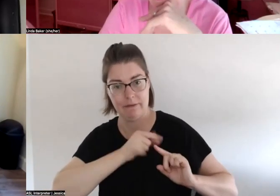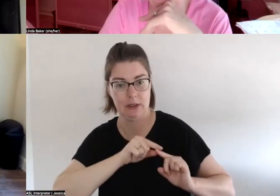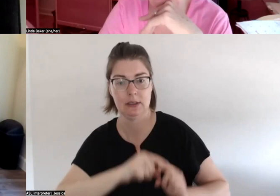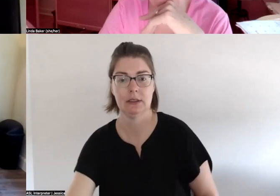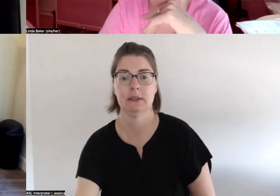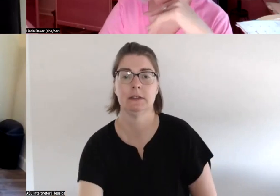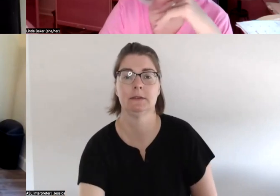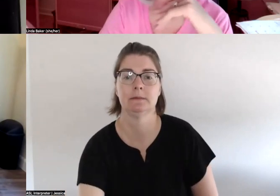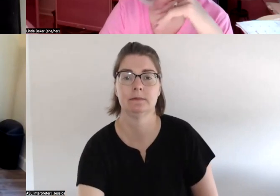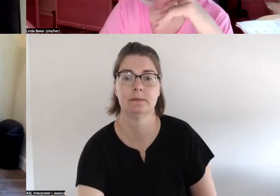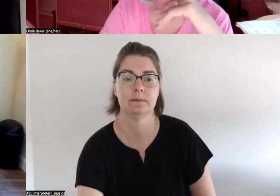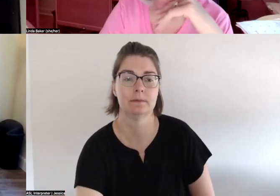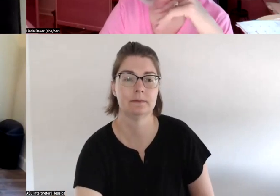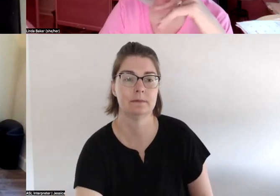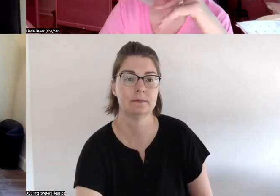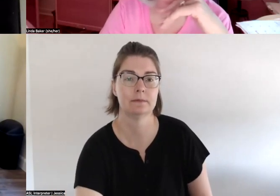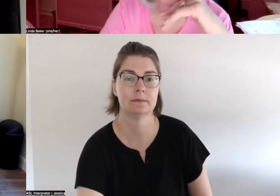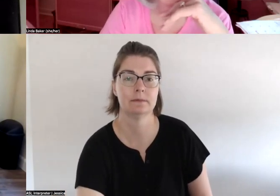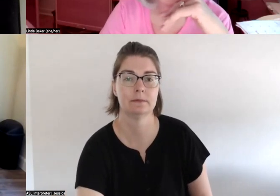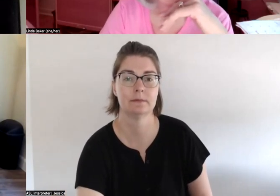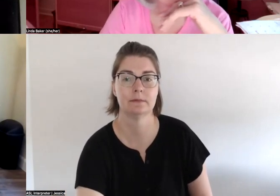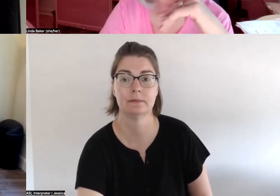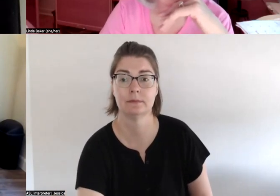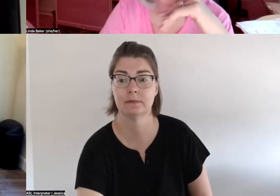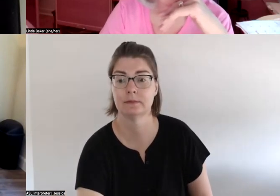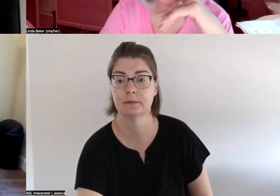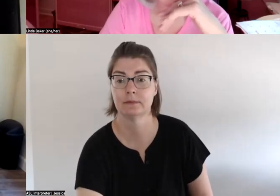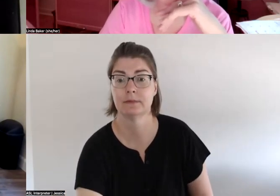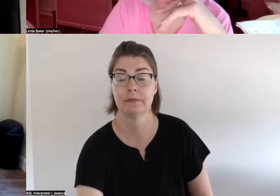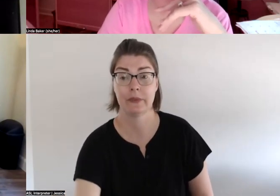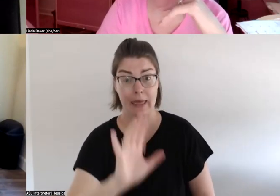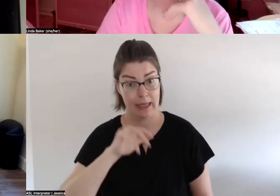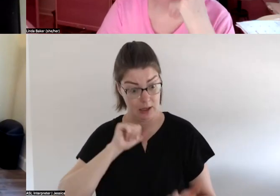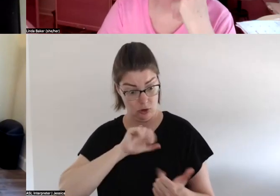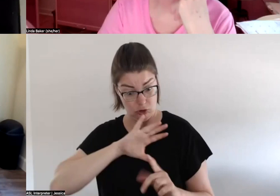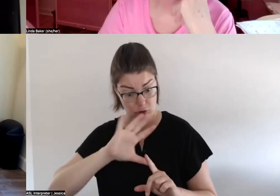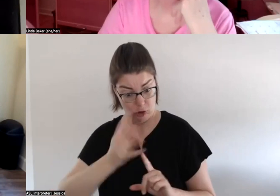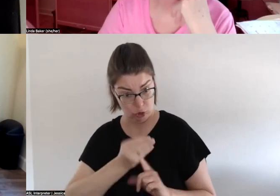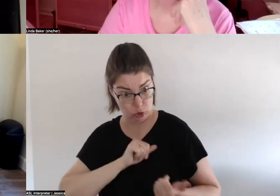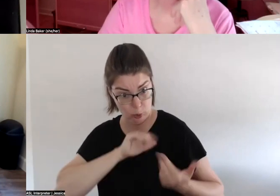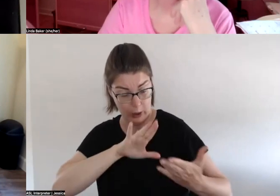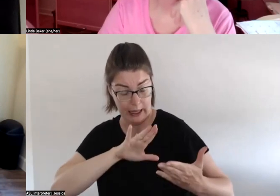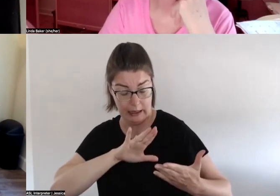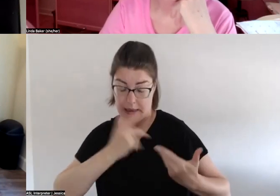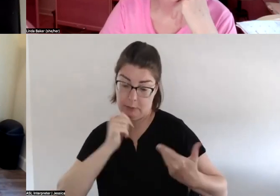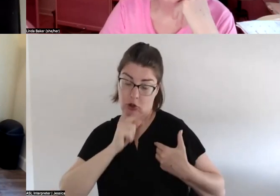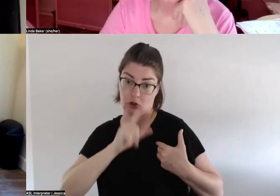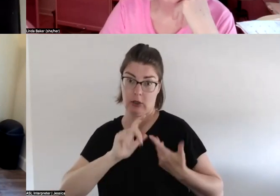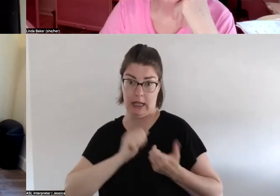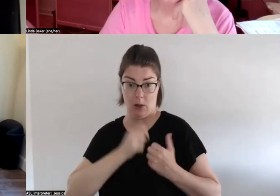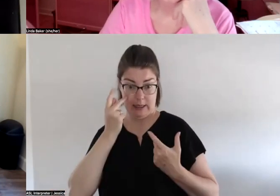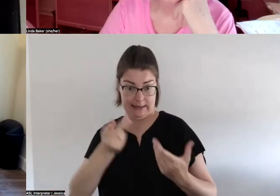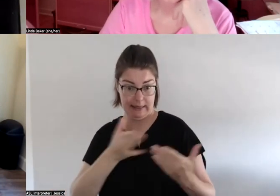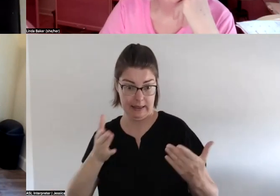i don't know if that's a cultural way there there are some things i don't know about uh how i see things i'd need fluent